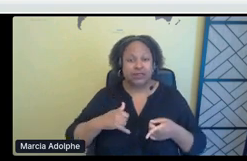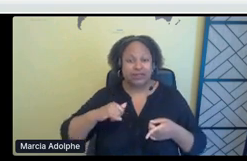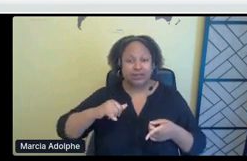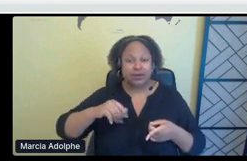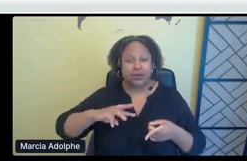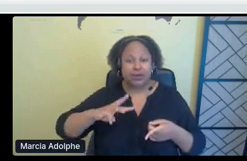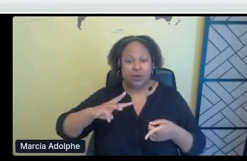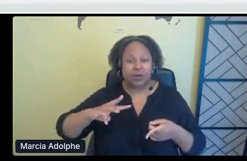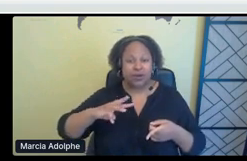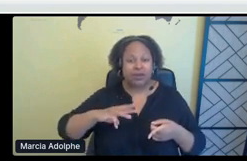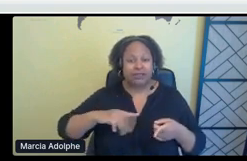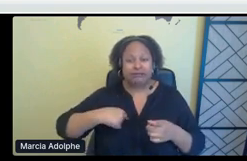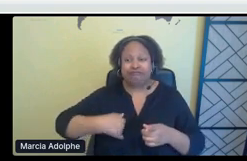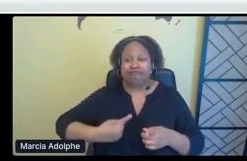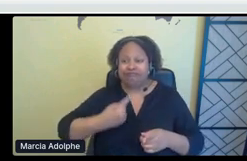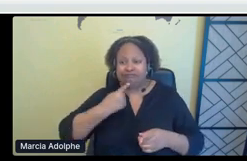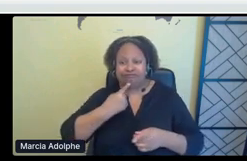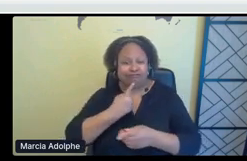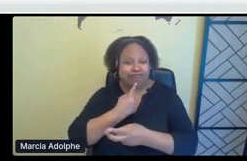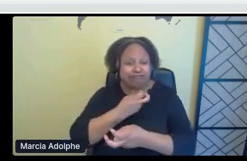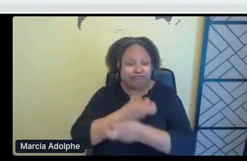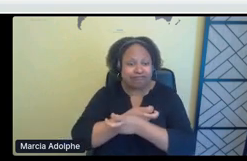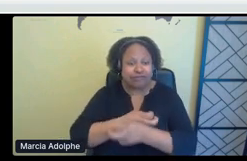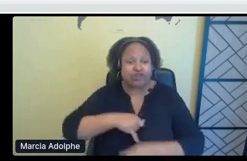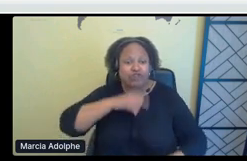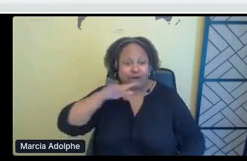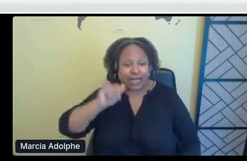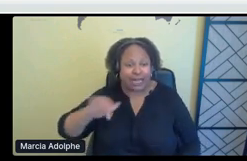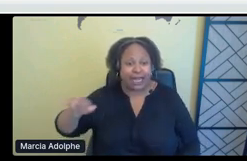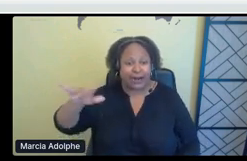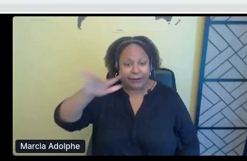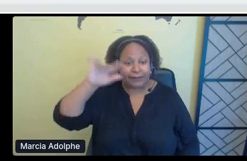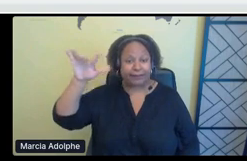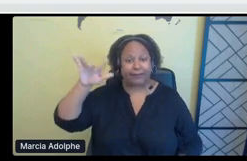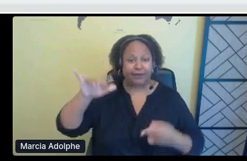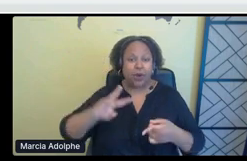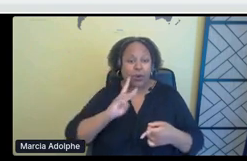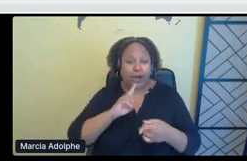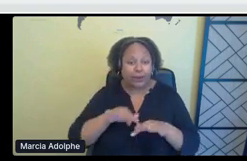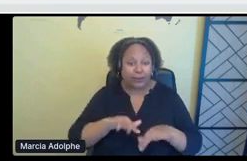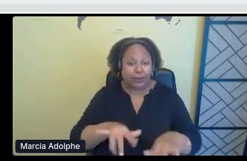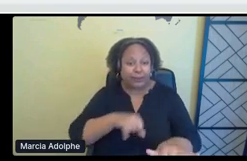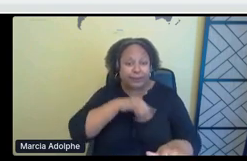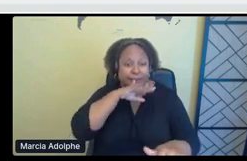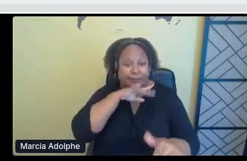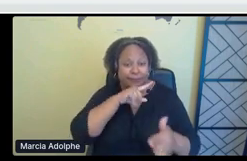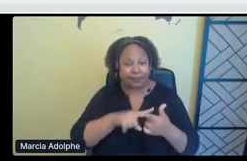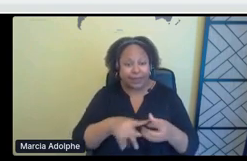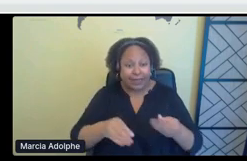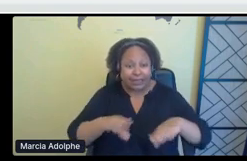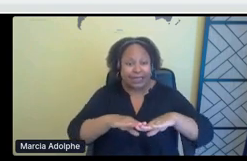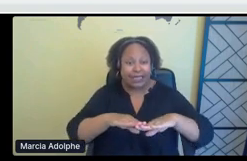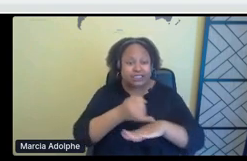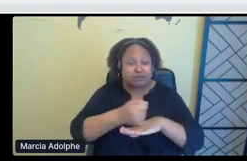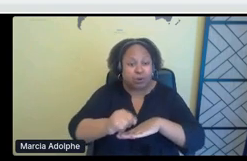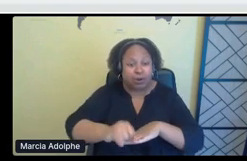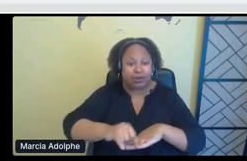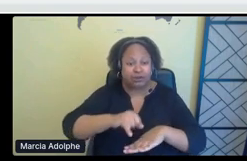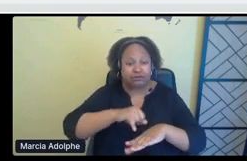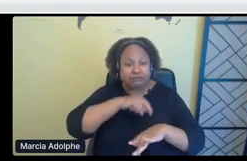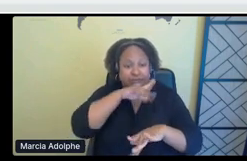This is what we are beginning to breathe in, beginning to drink, having to eat the land from, um, because we are